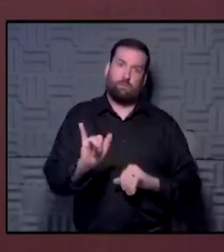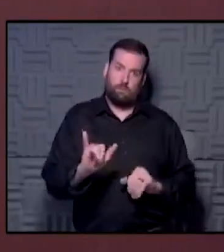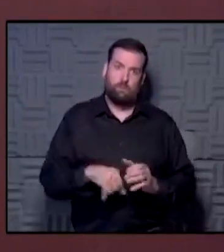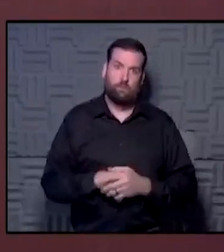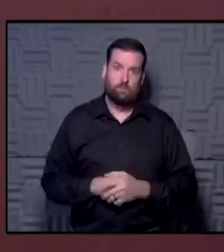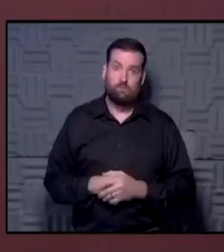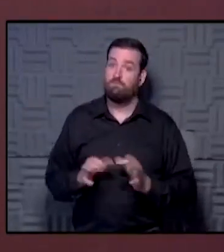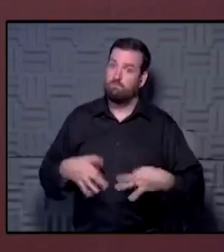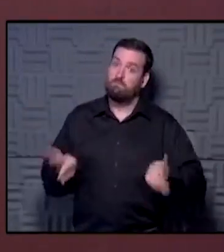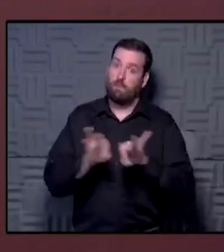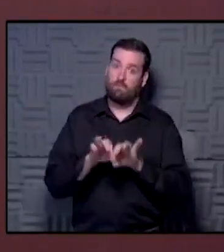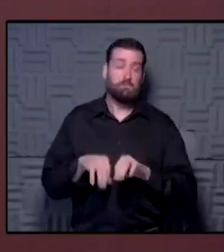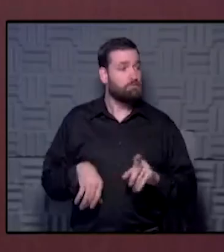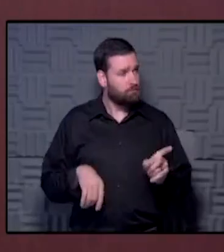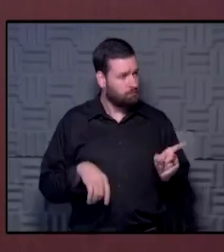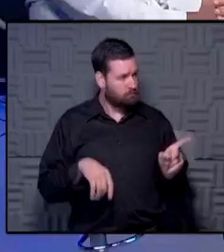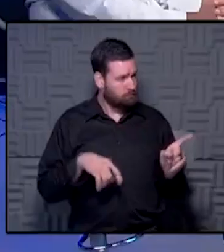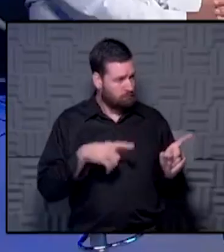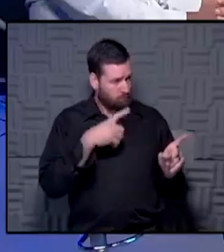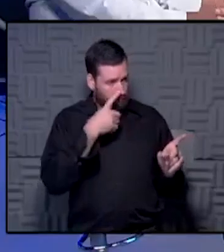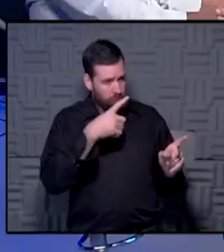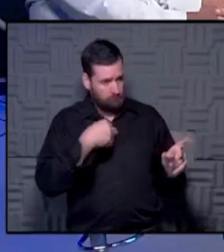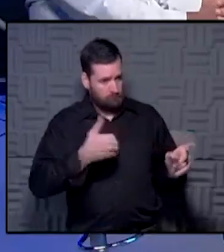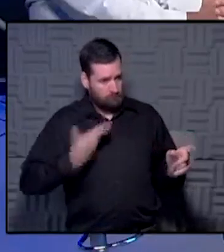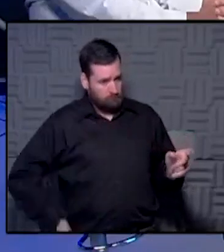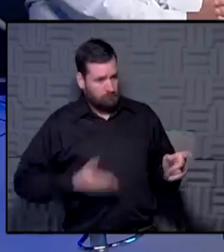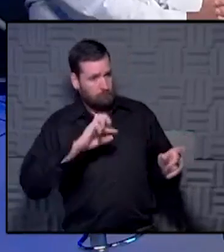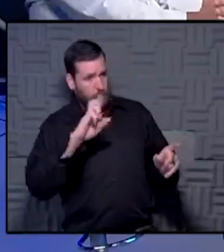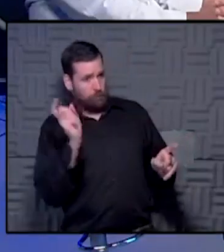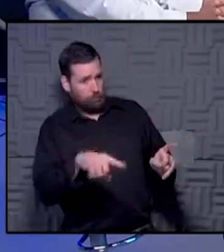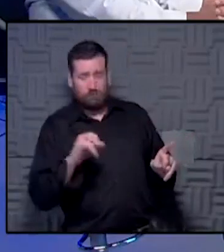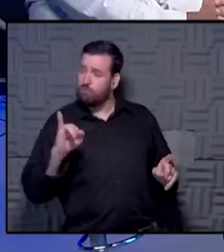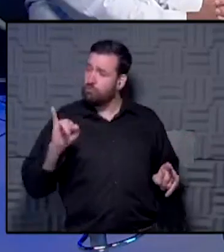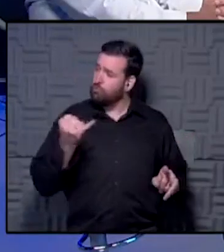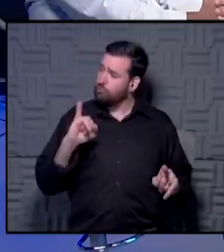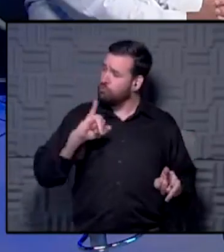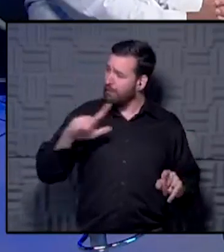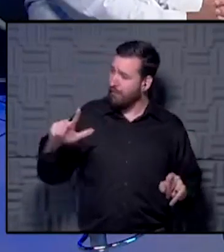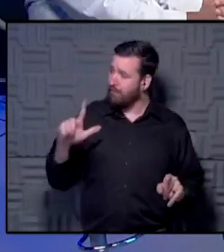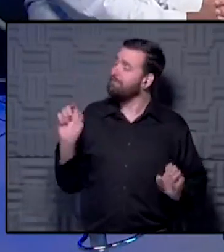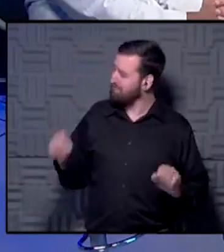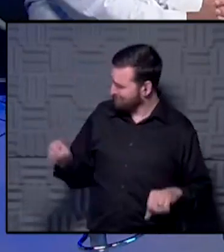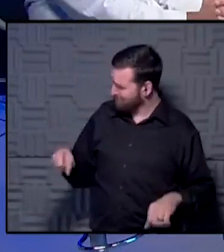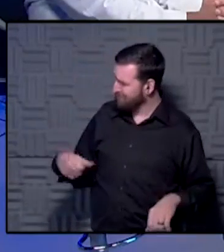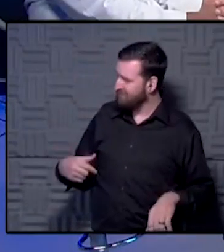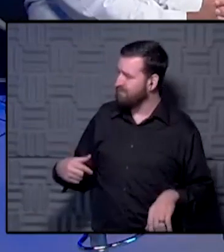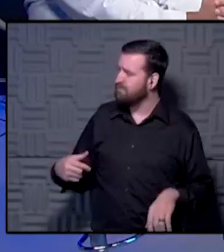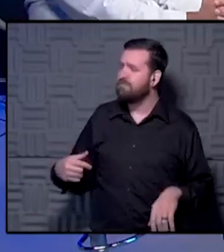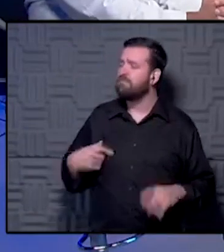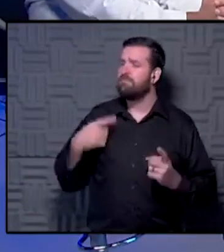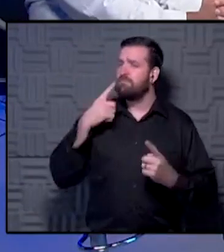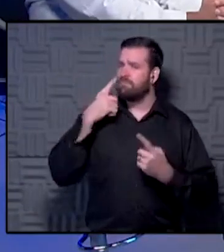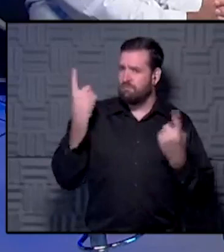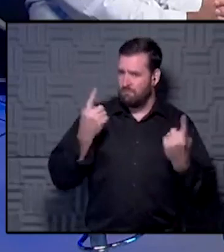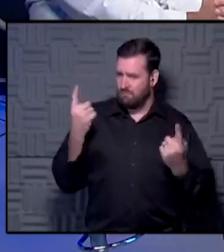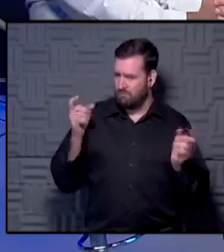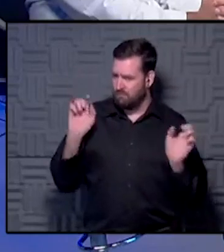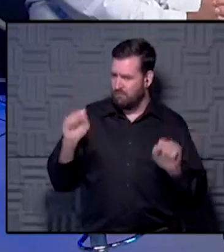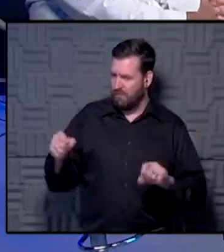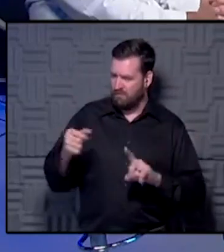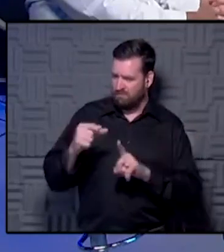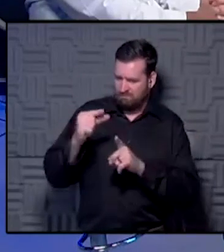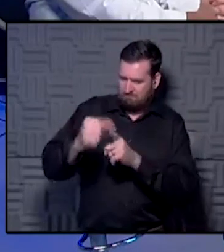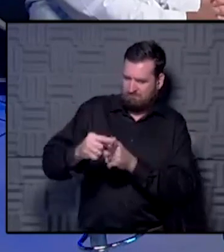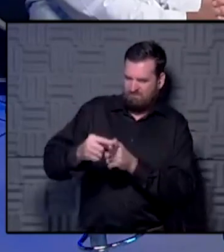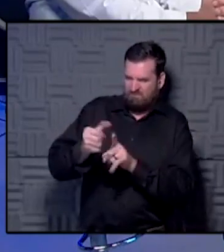issues. Yeah. Can I ask a question? Yes, you can, Joe. Go right ahead. You're allowed to ask a question. Yeah. I was wondering, can we define